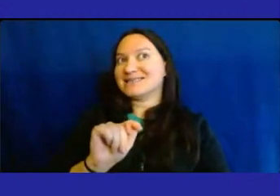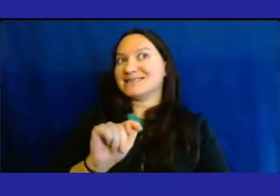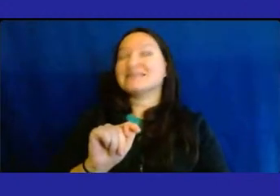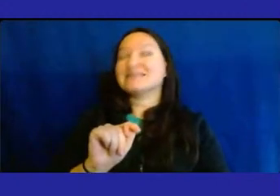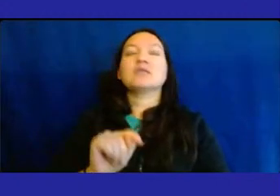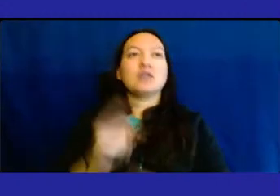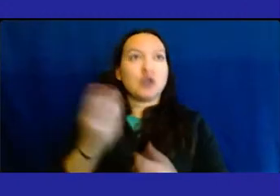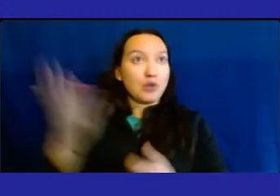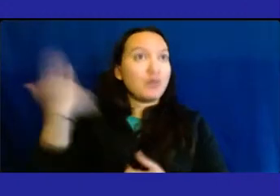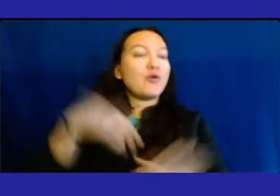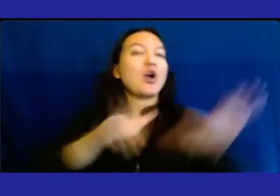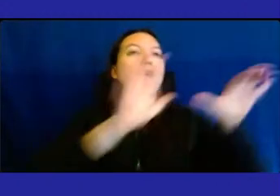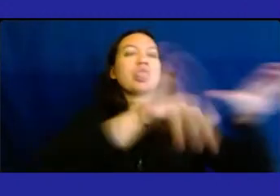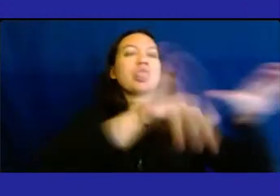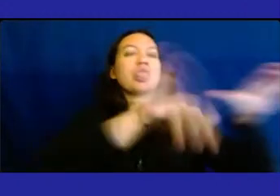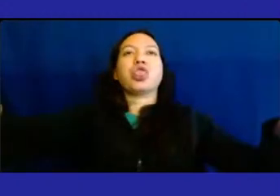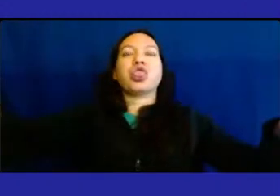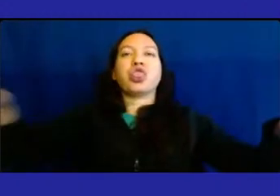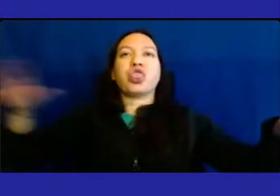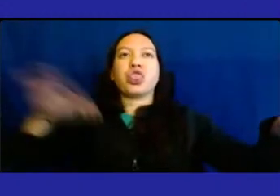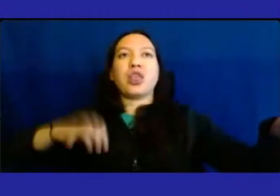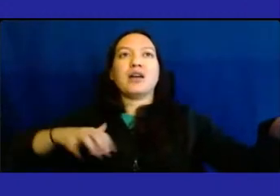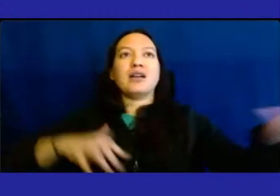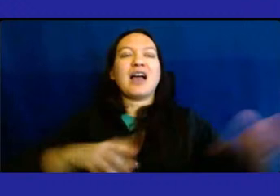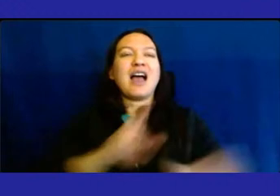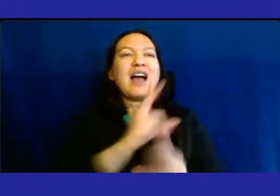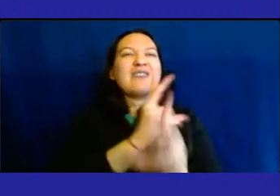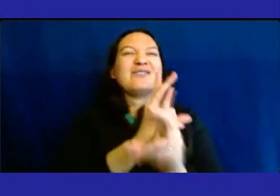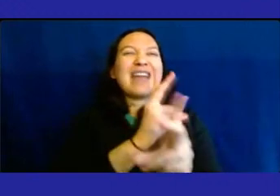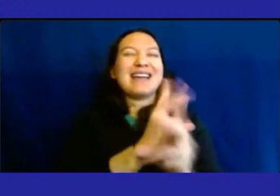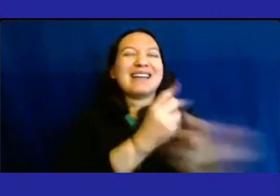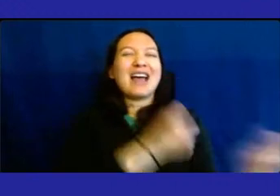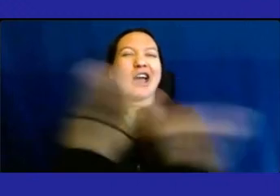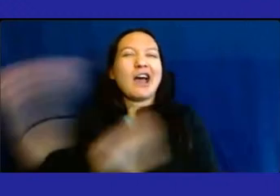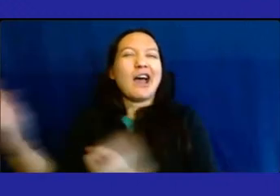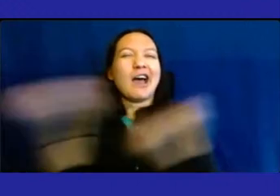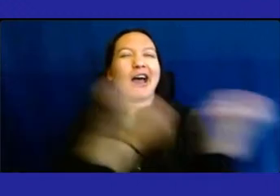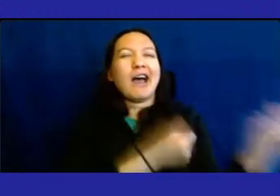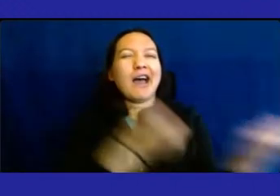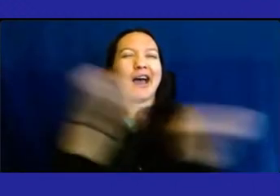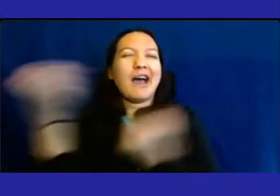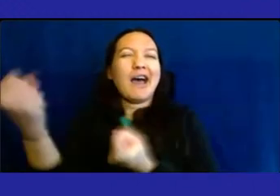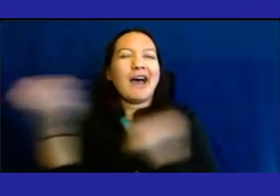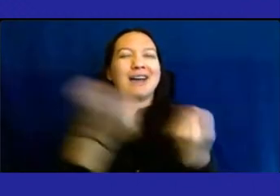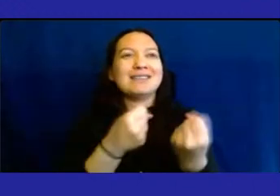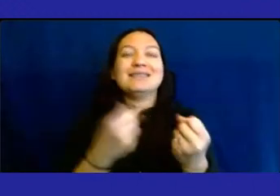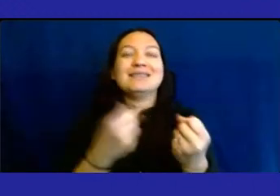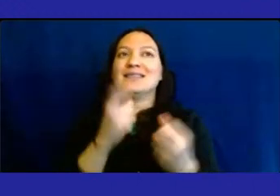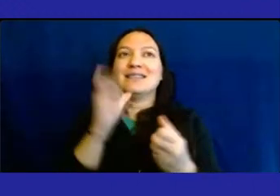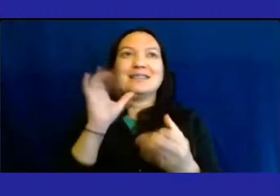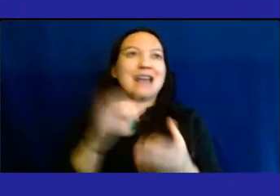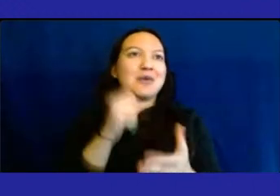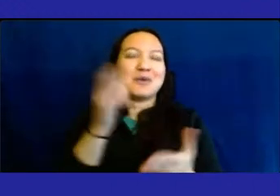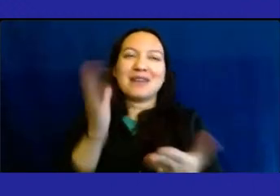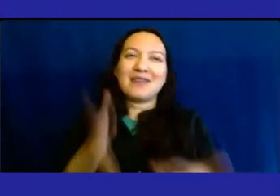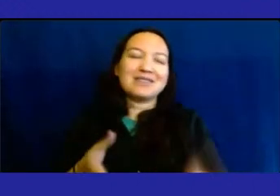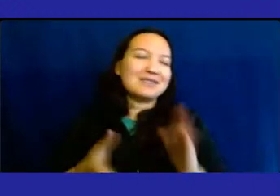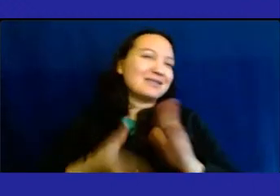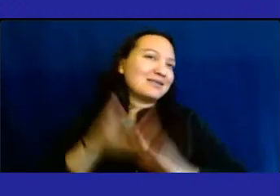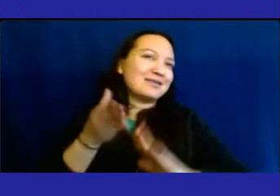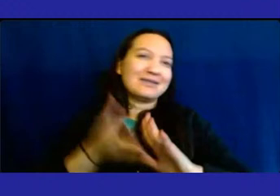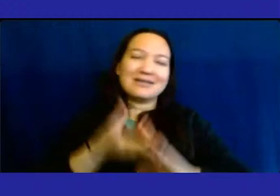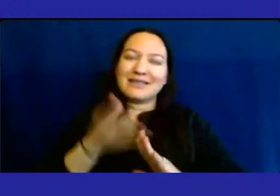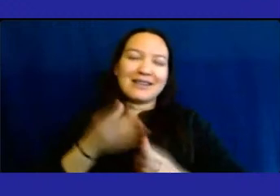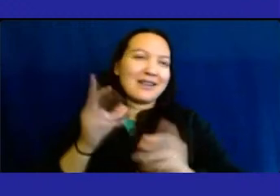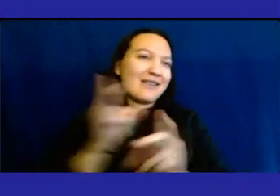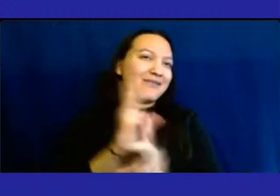places, and then we had to run a van. So it's echo-friendly, because we no longer have to run the van. We were able to save the money